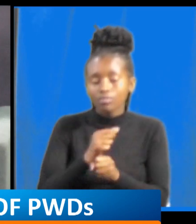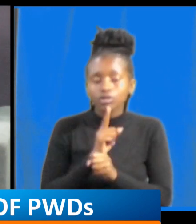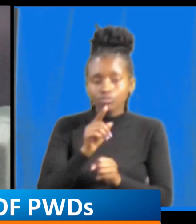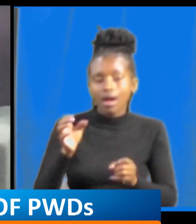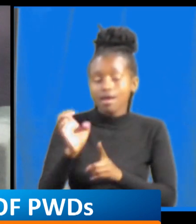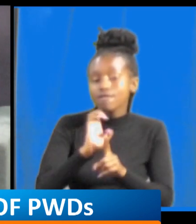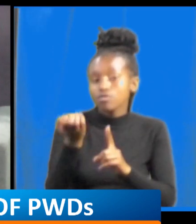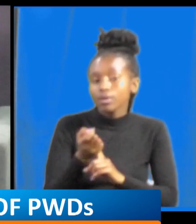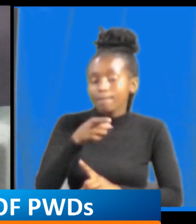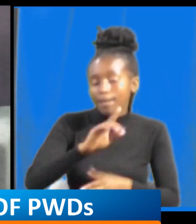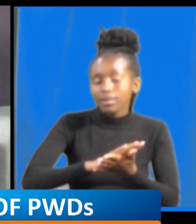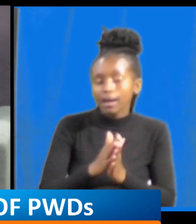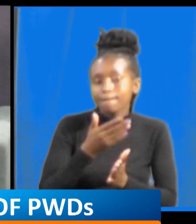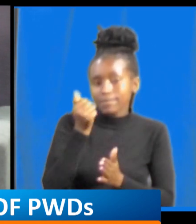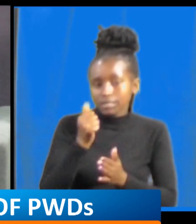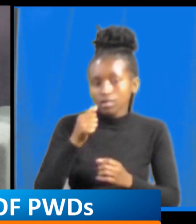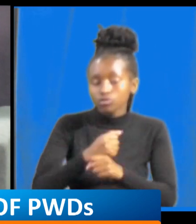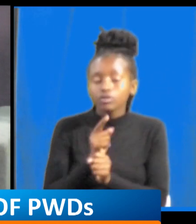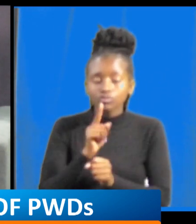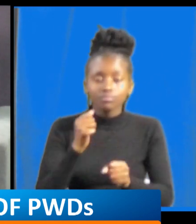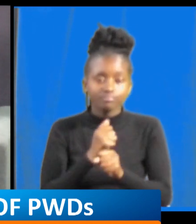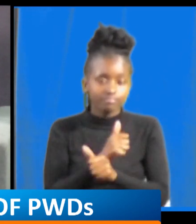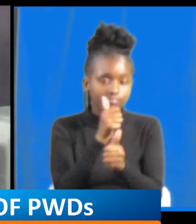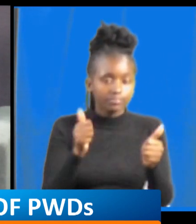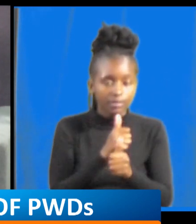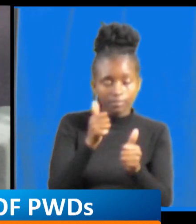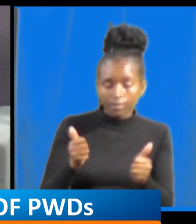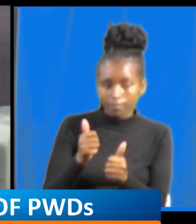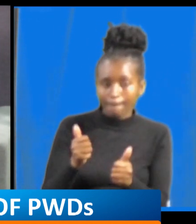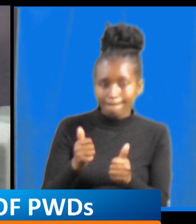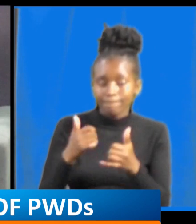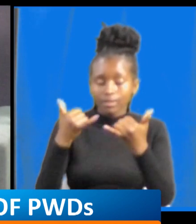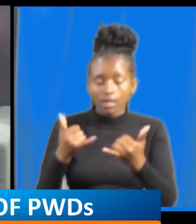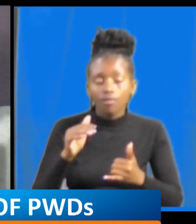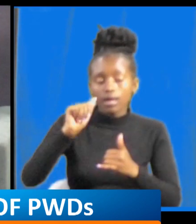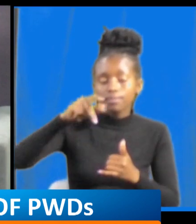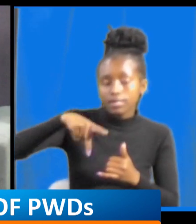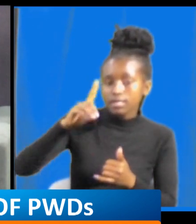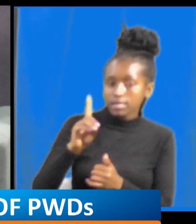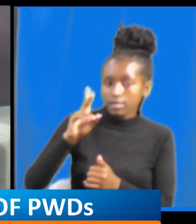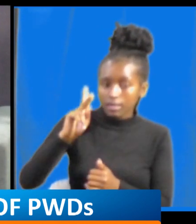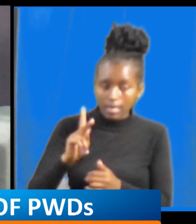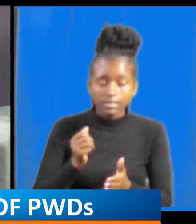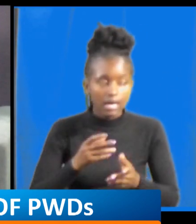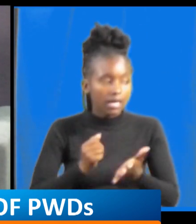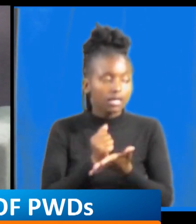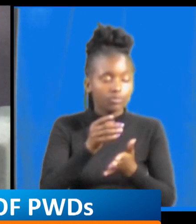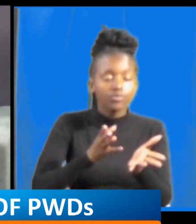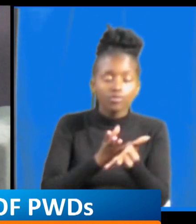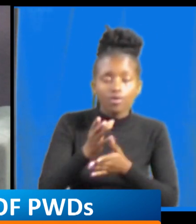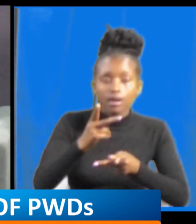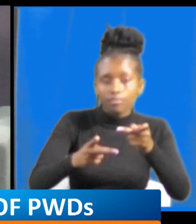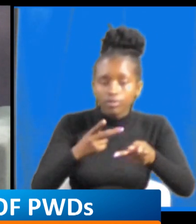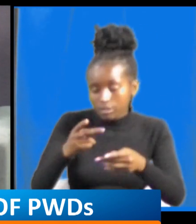necessary work that it that you needed to perform so APDK will guide you through the process it will ensure that you get a